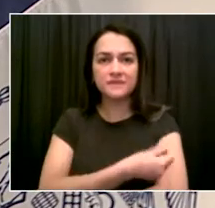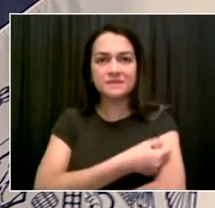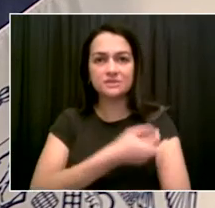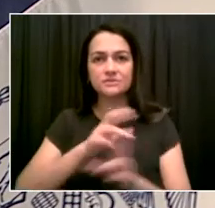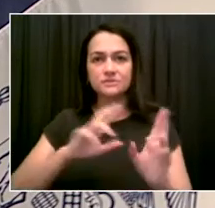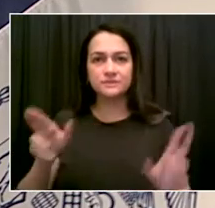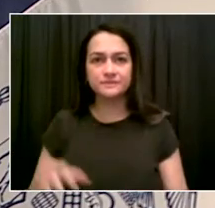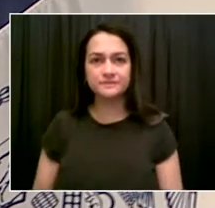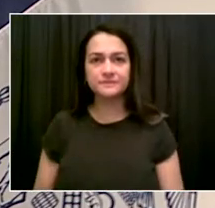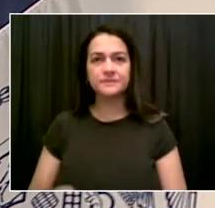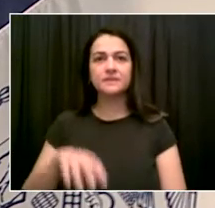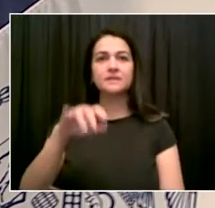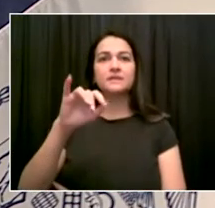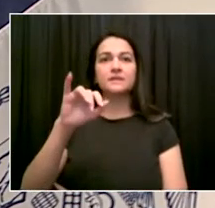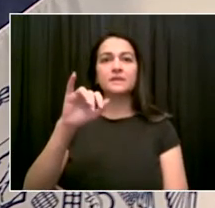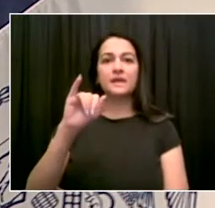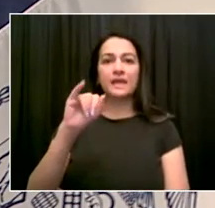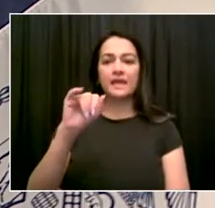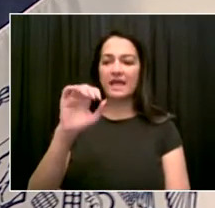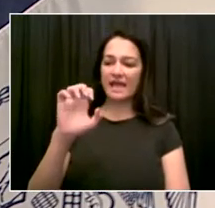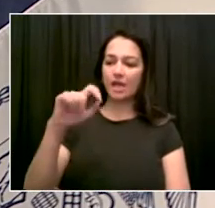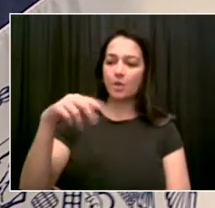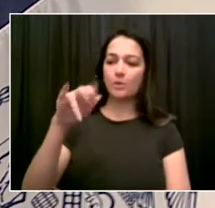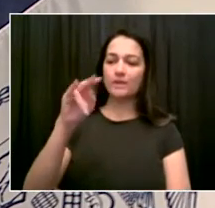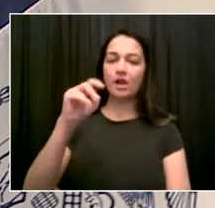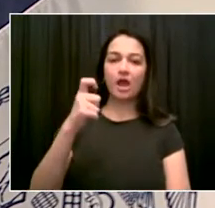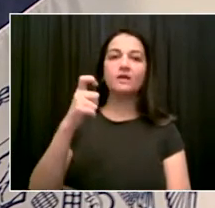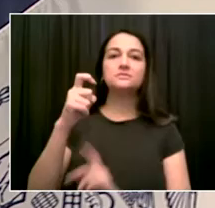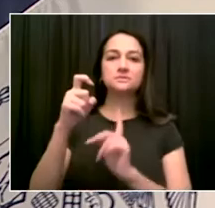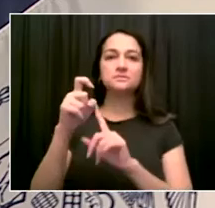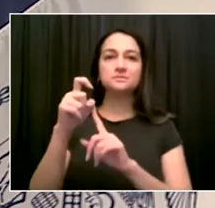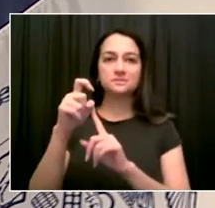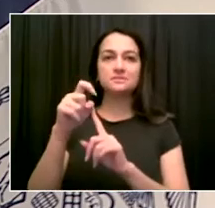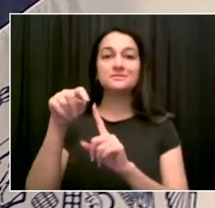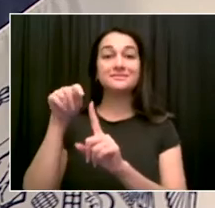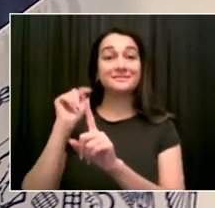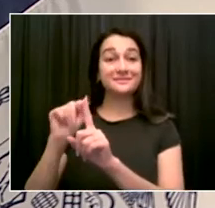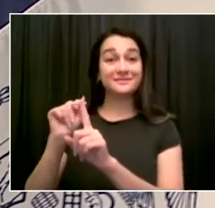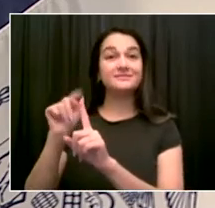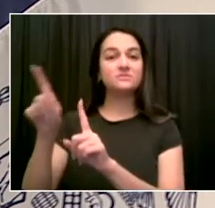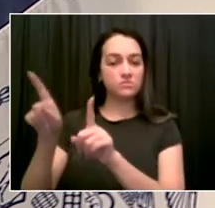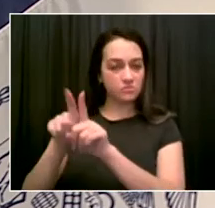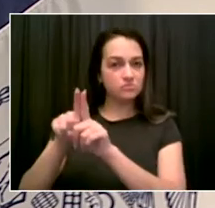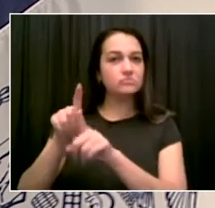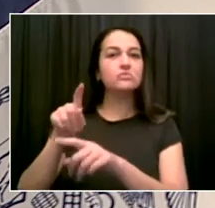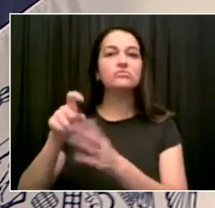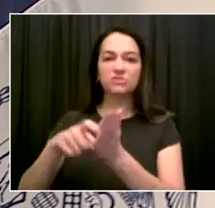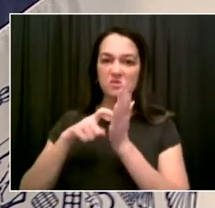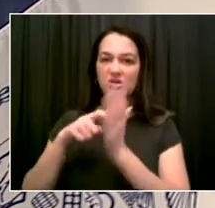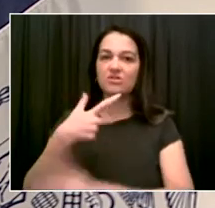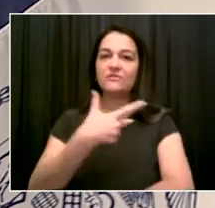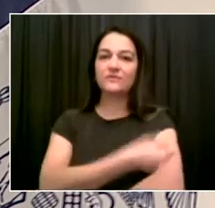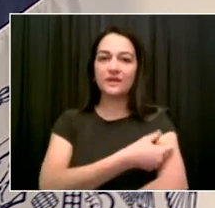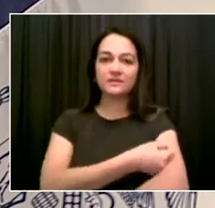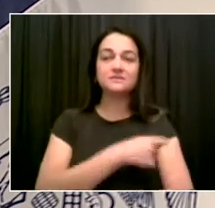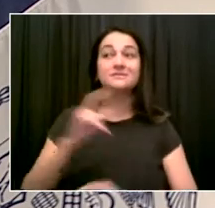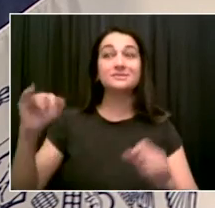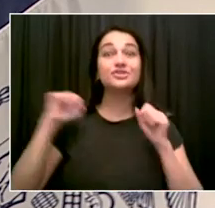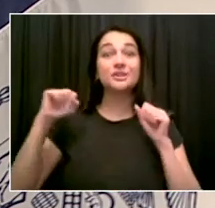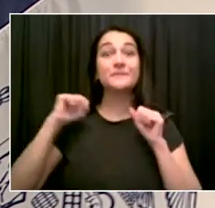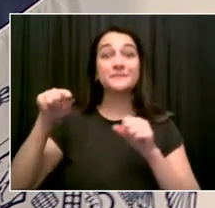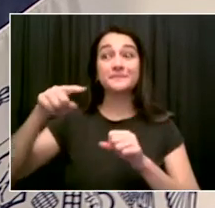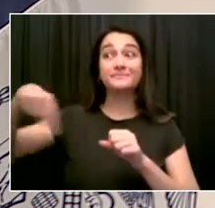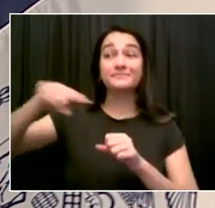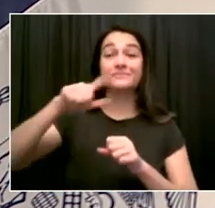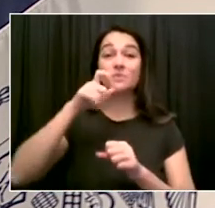indoor performances. So examples right there, dining, fitness, performances, where you see leaders in the